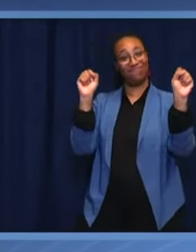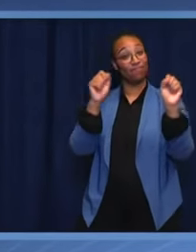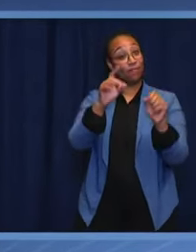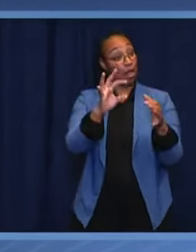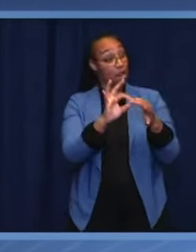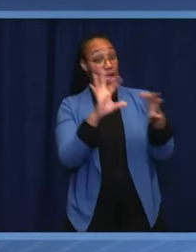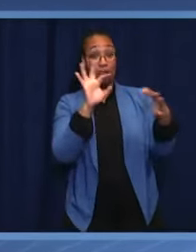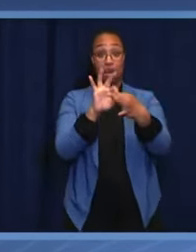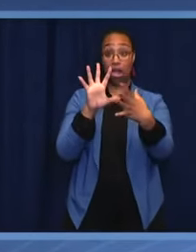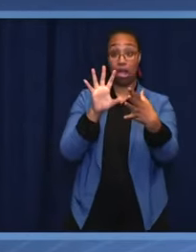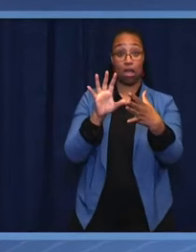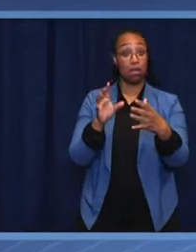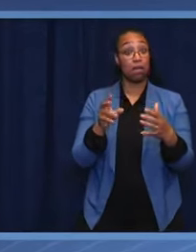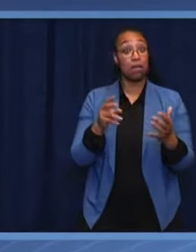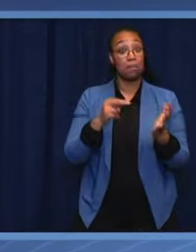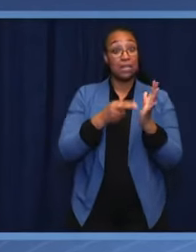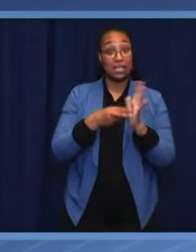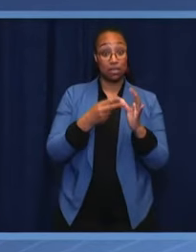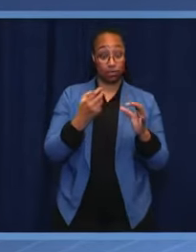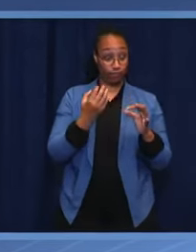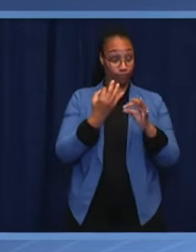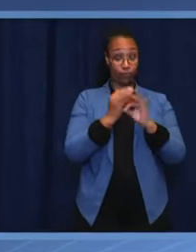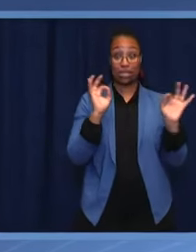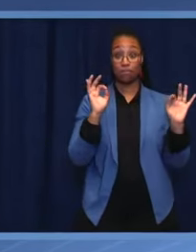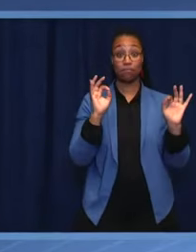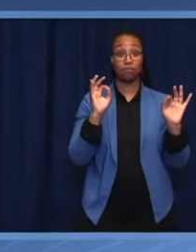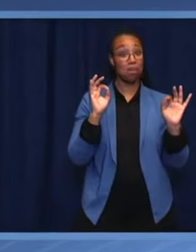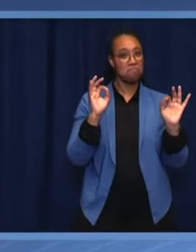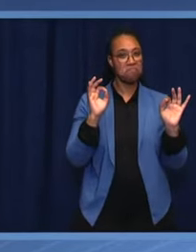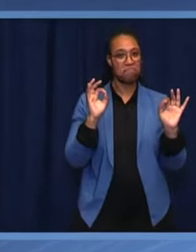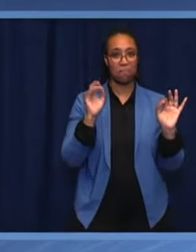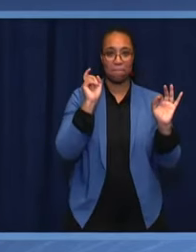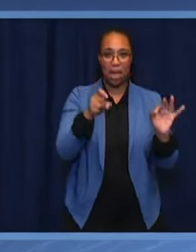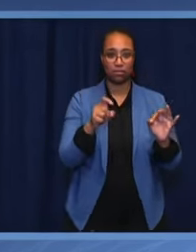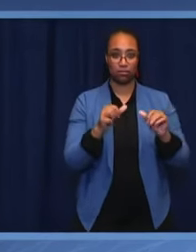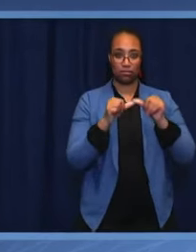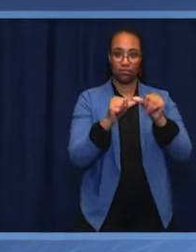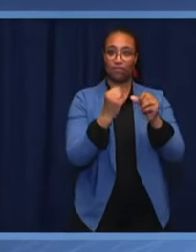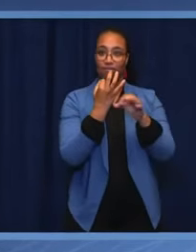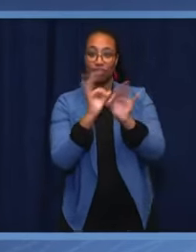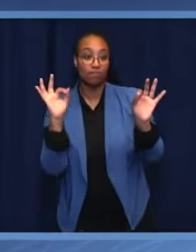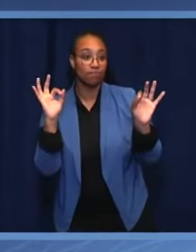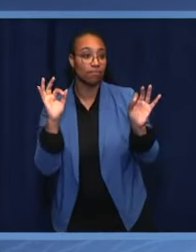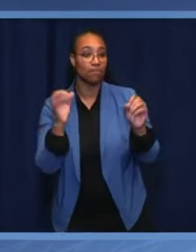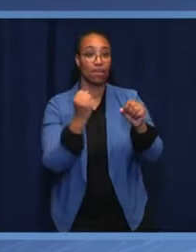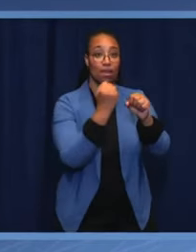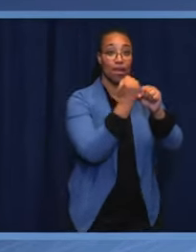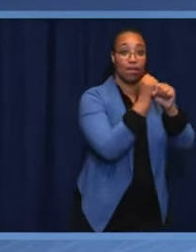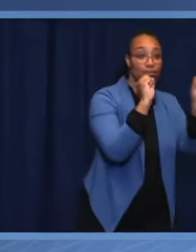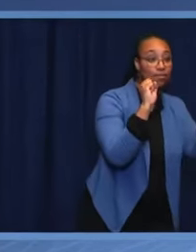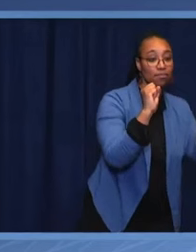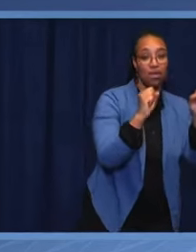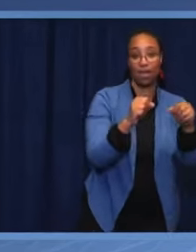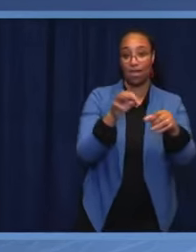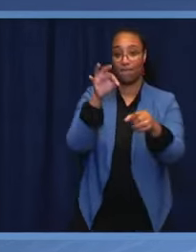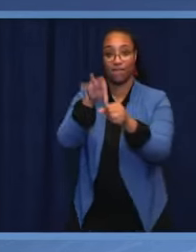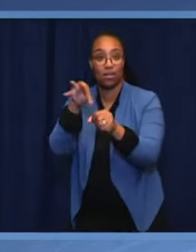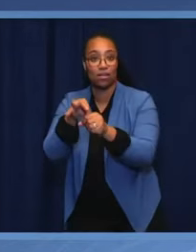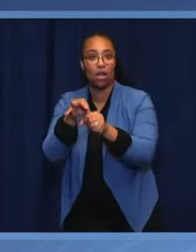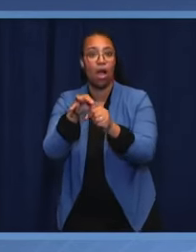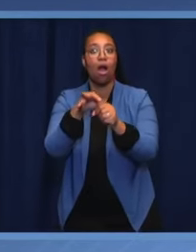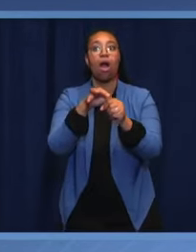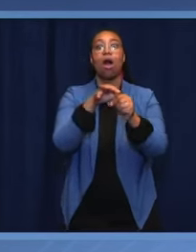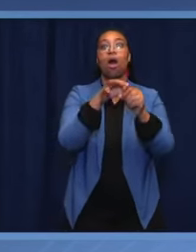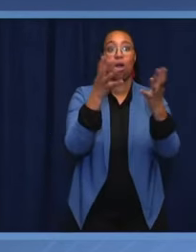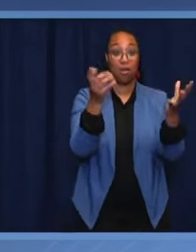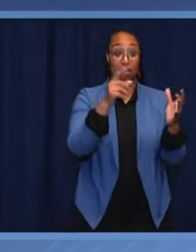free, fair, and indeed transparent elections. Democracy delivers a world where instead of